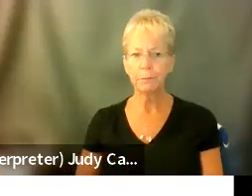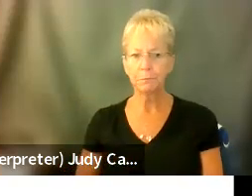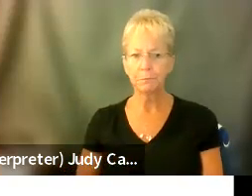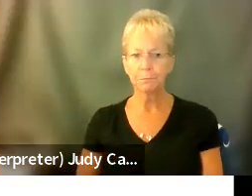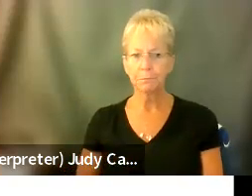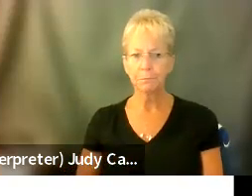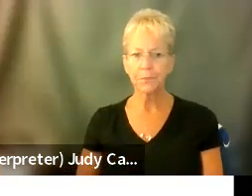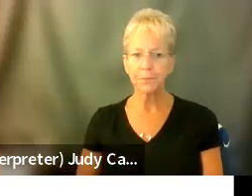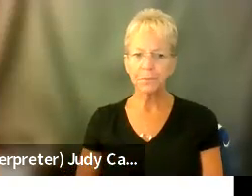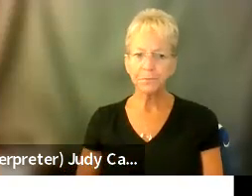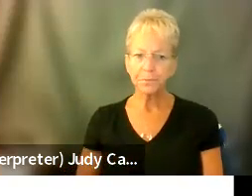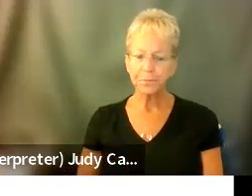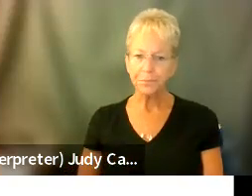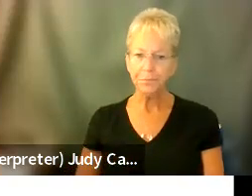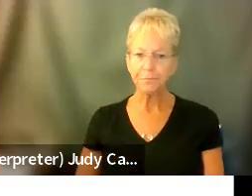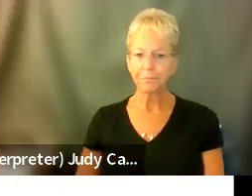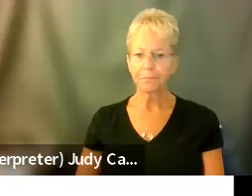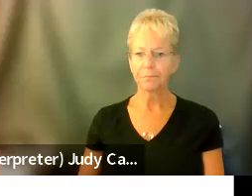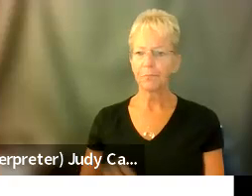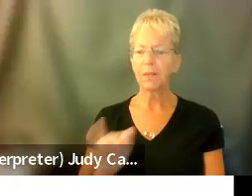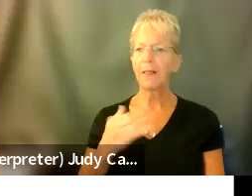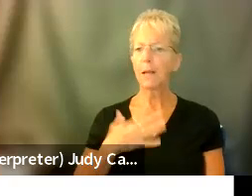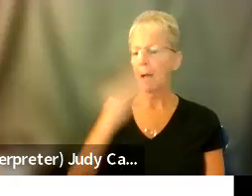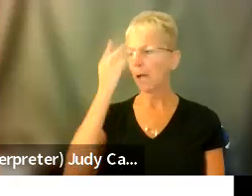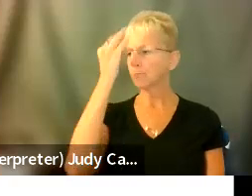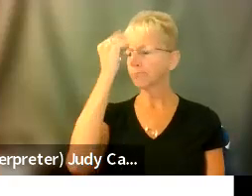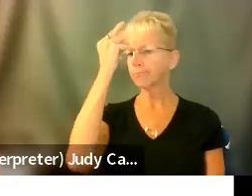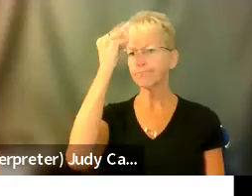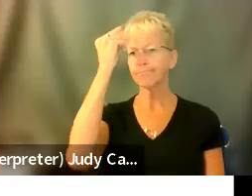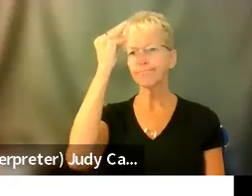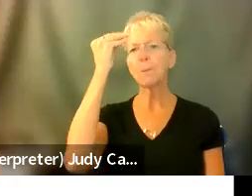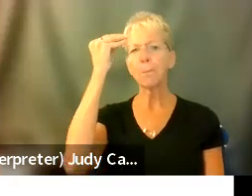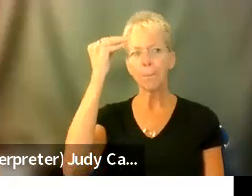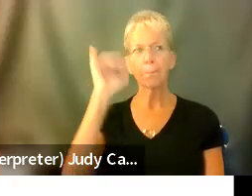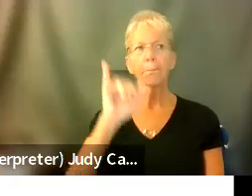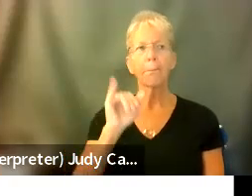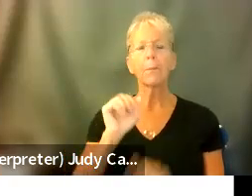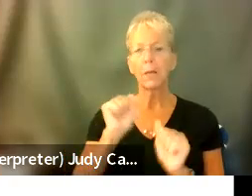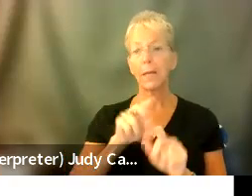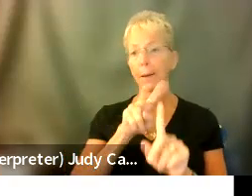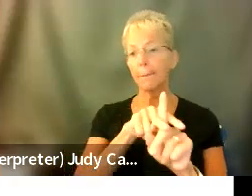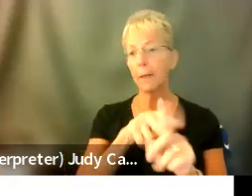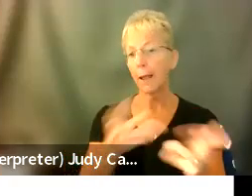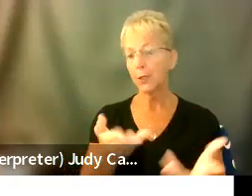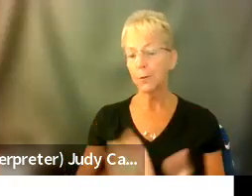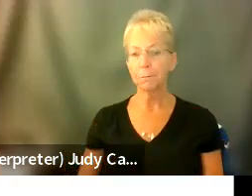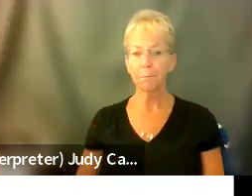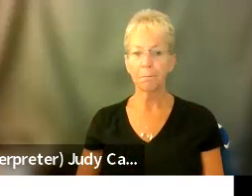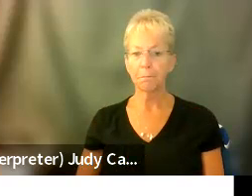because it's kind of like my reflection that I think applies here. But